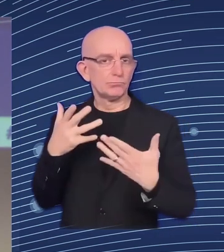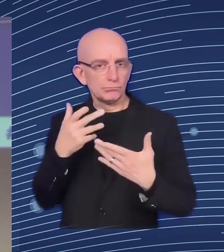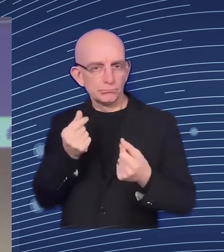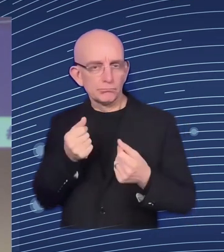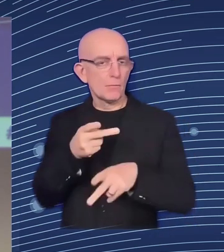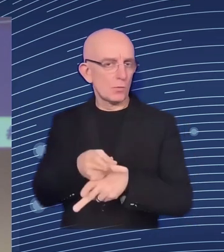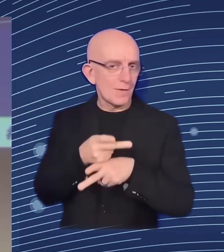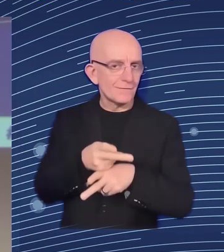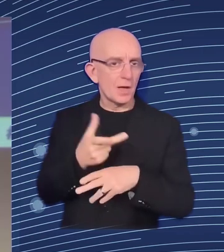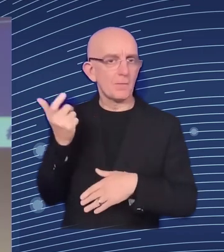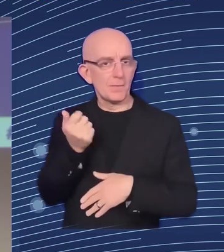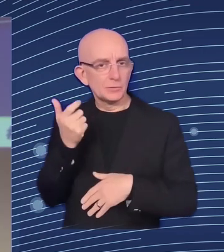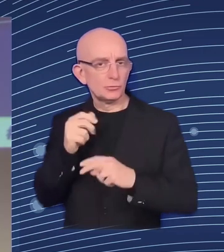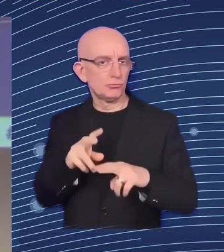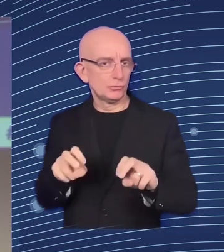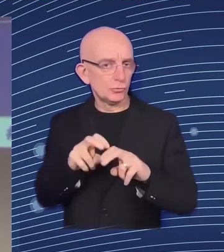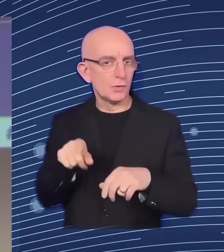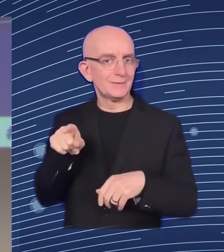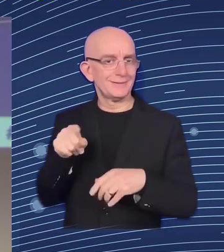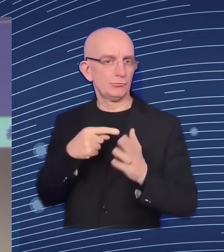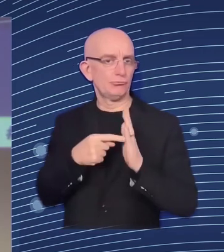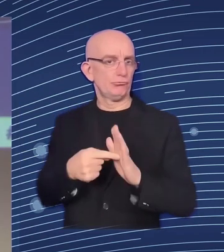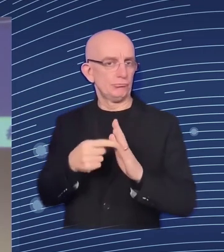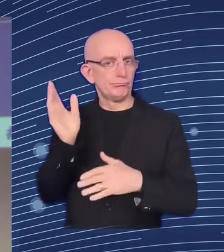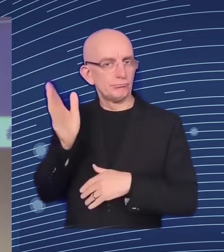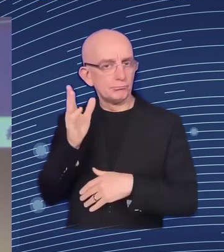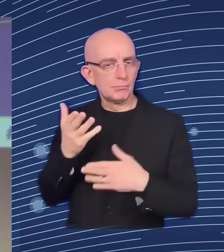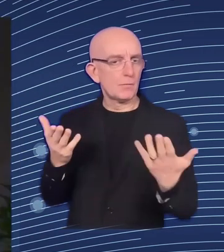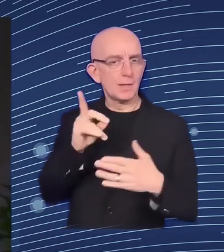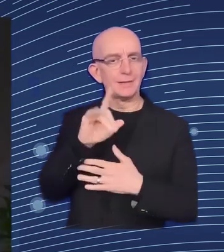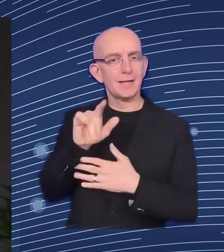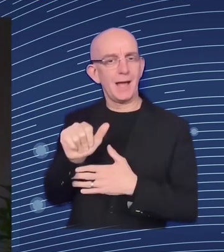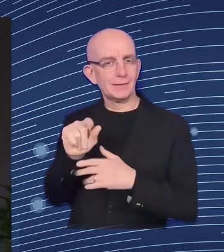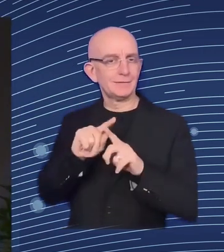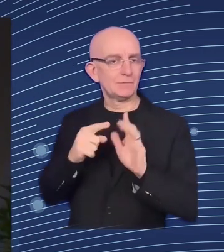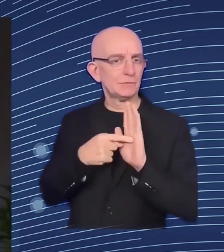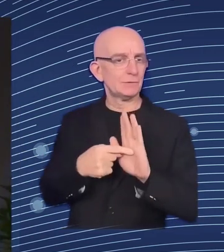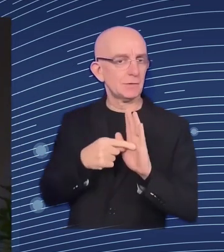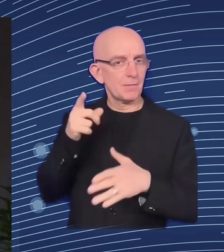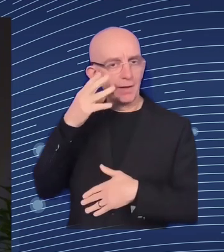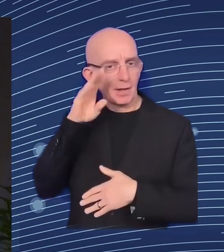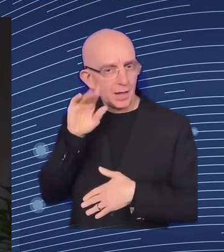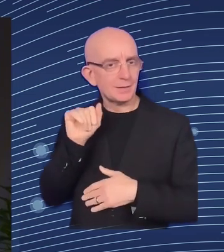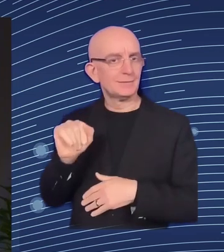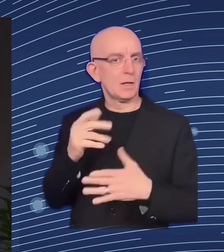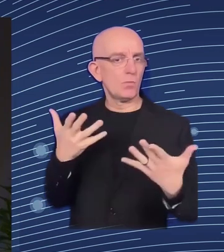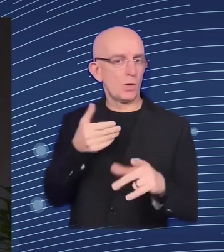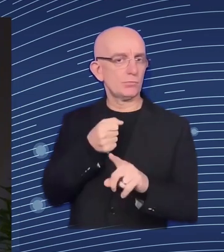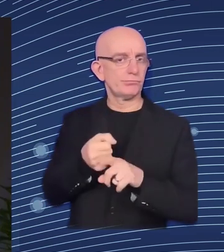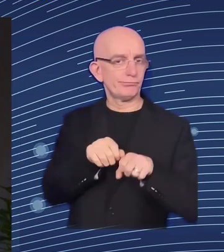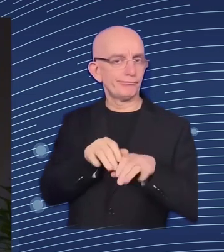income inequality in Europe. So, some interesting stuff ahead of us, for sure.